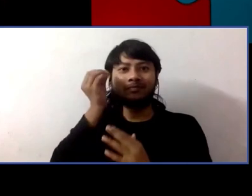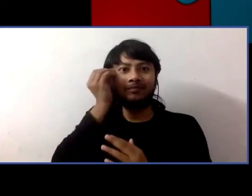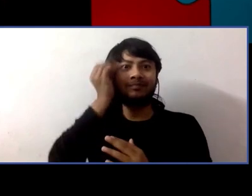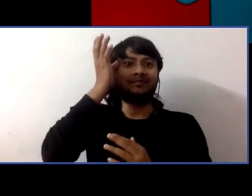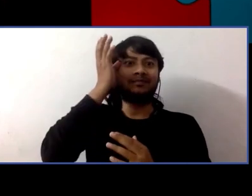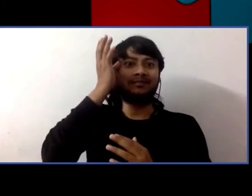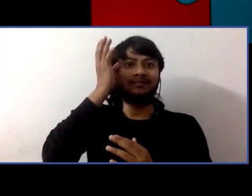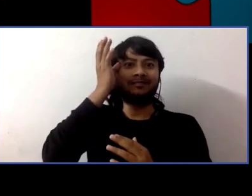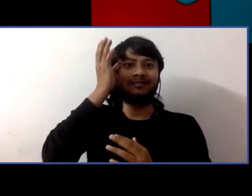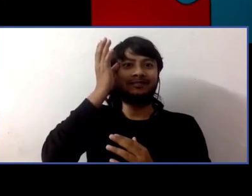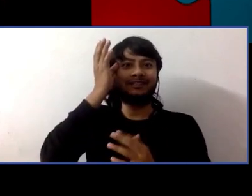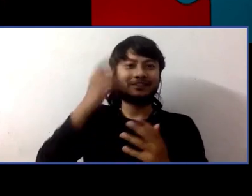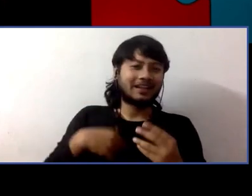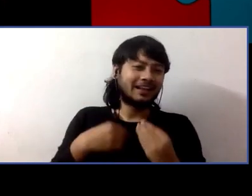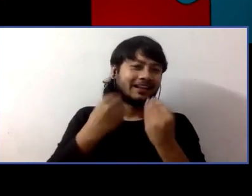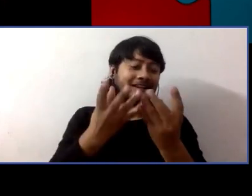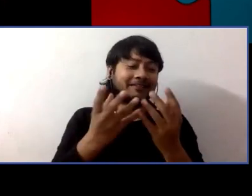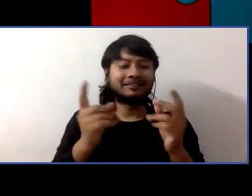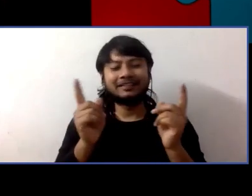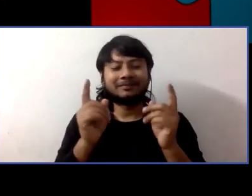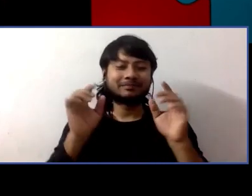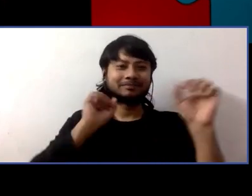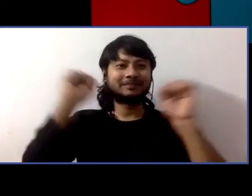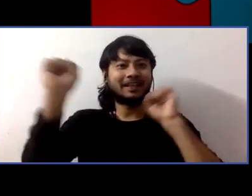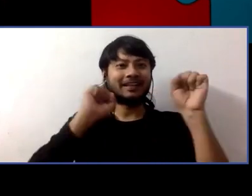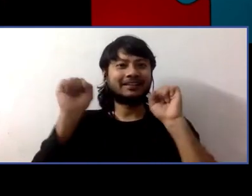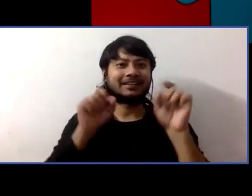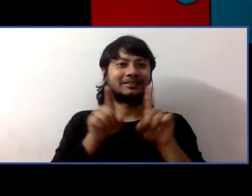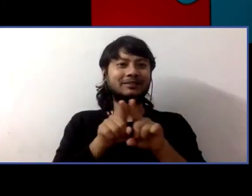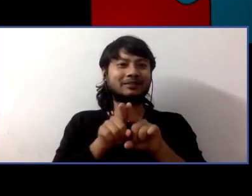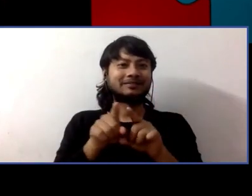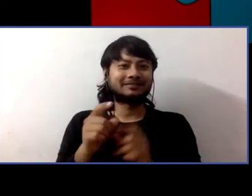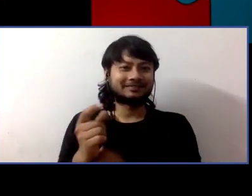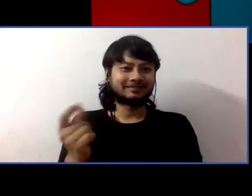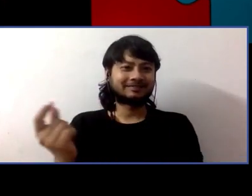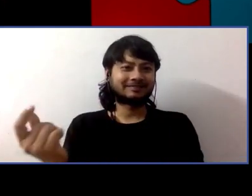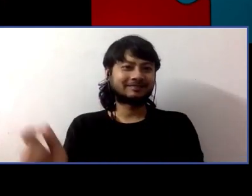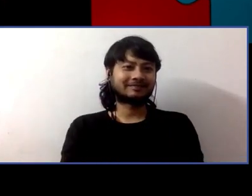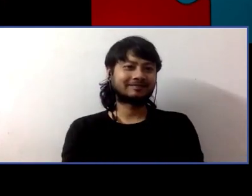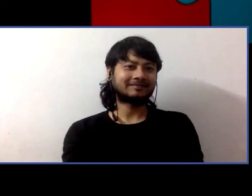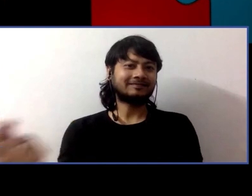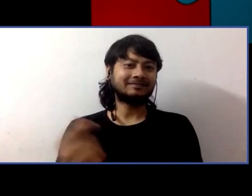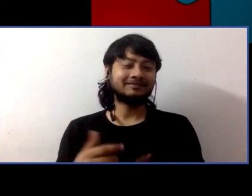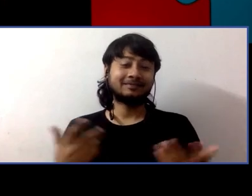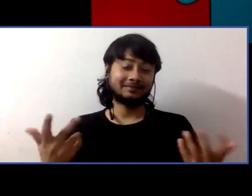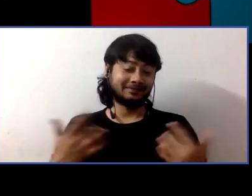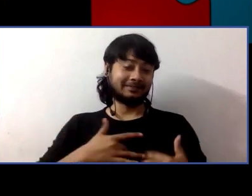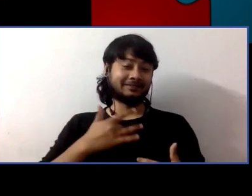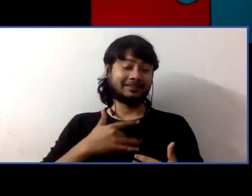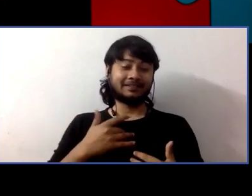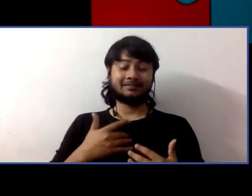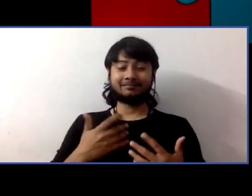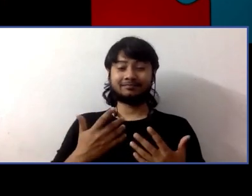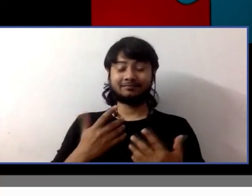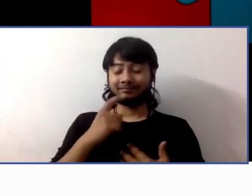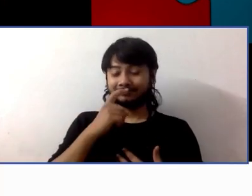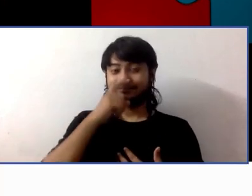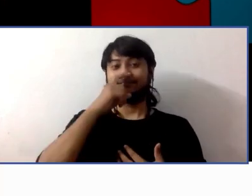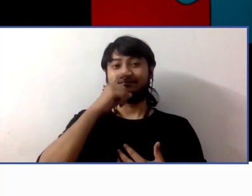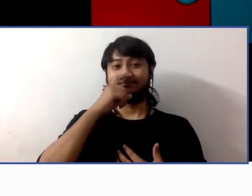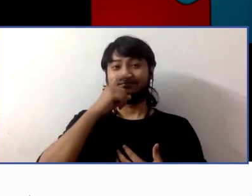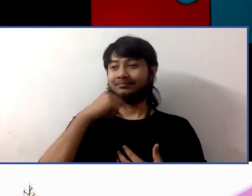could give you to do. But once again, you know, it's really an honor to speak here at the India Inclusion Summit,